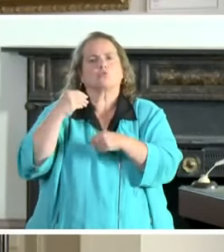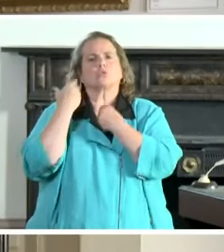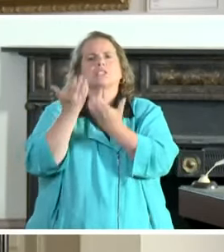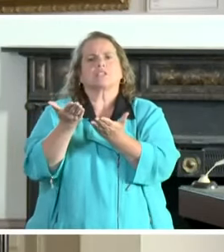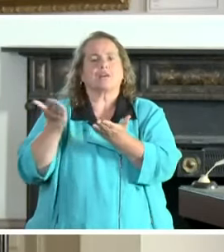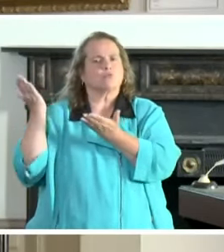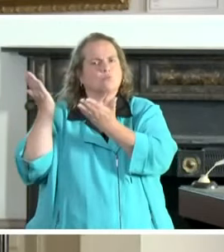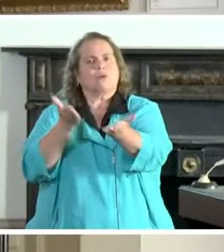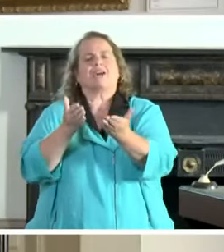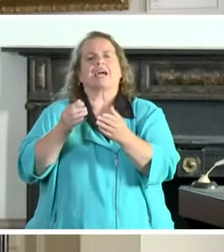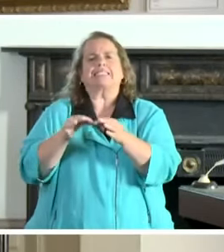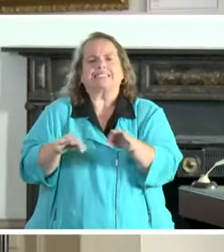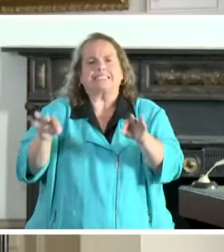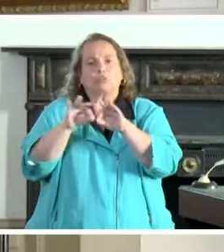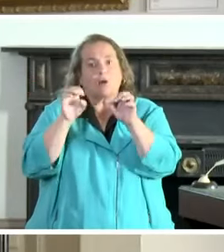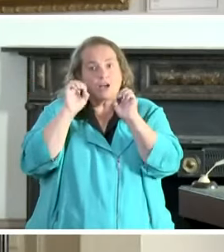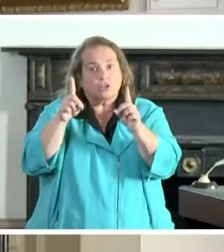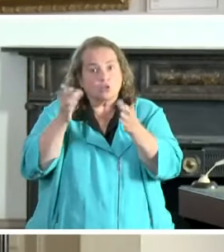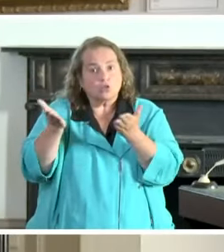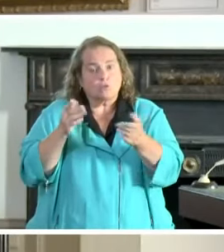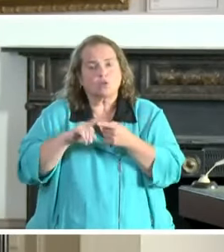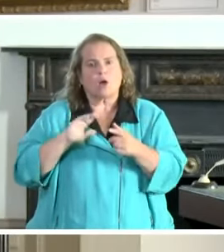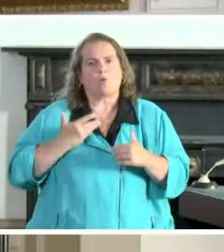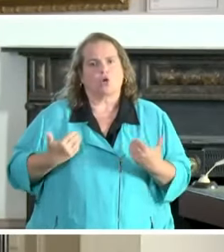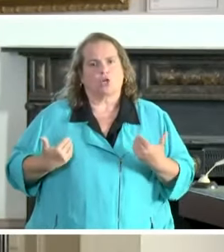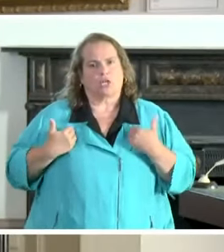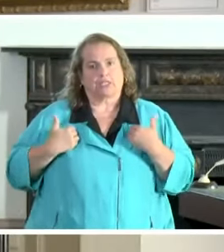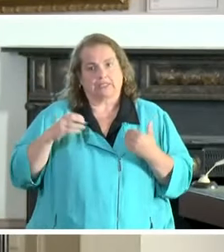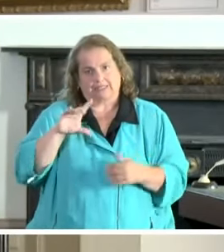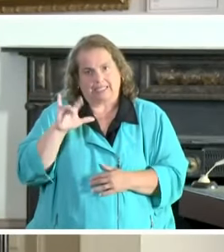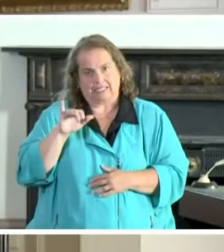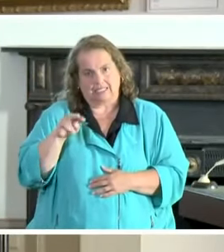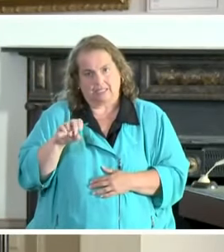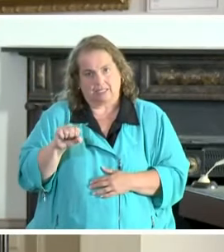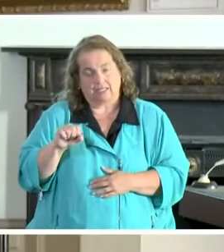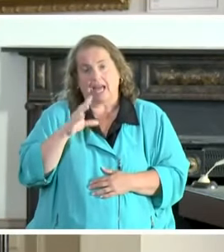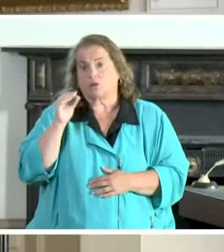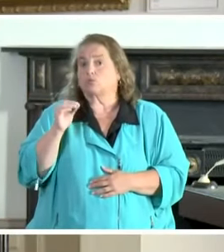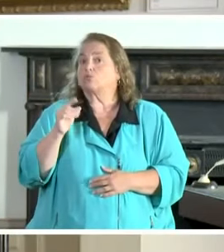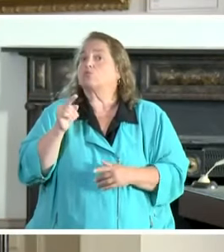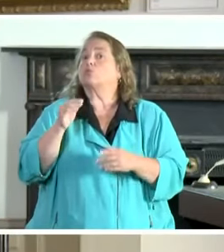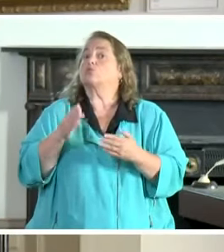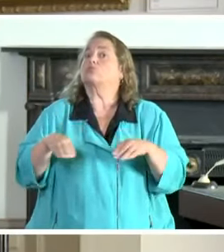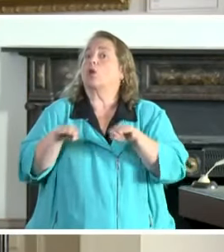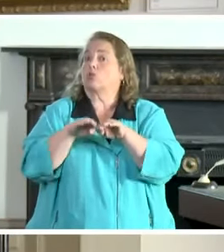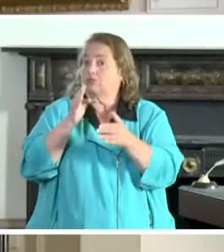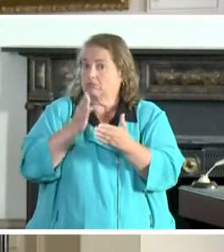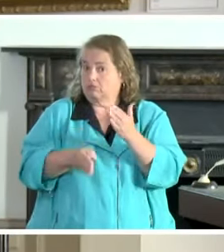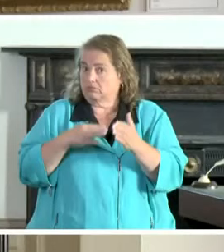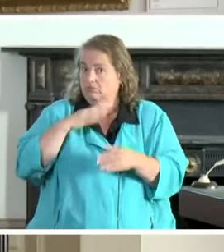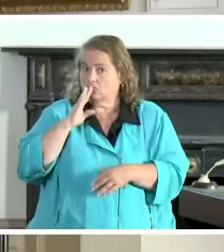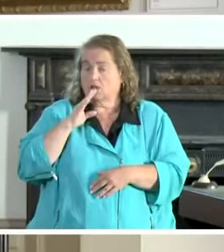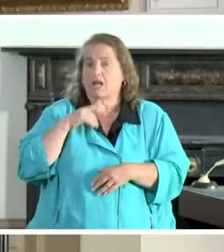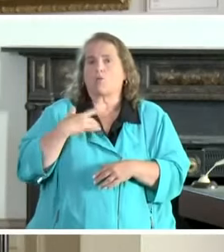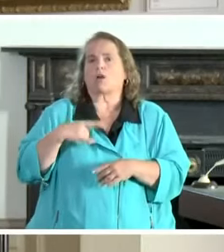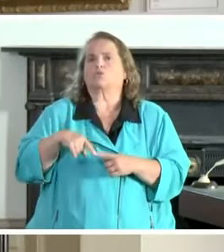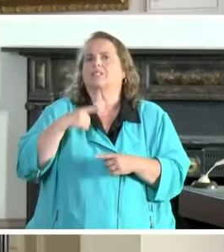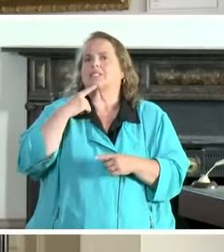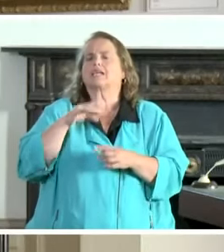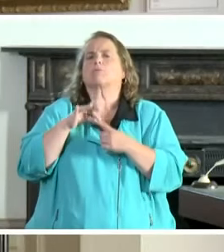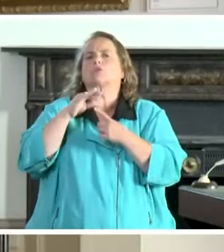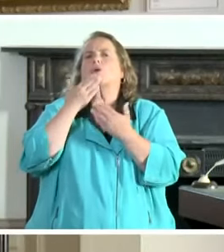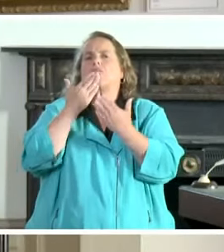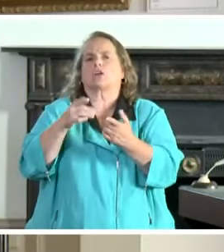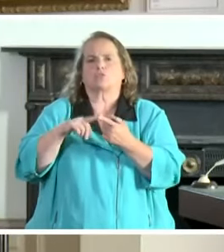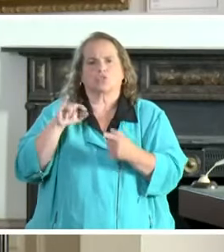essential educational services to our youngest citizens. And to close, I would simply like to say a special thank you to the Jefferson